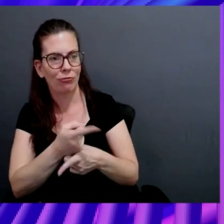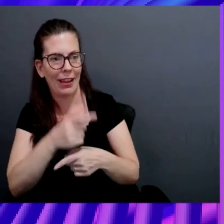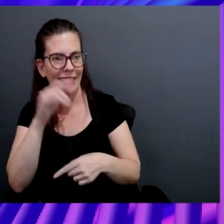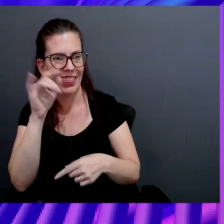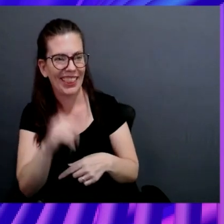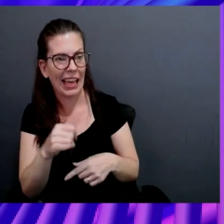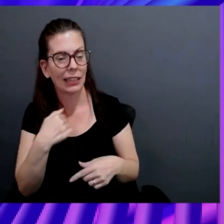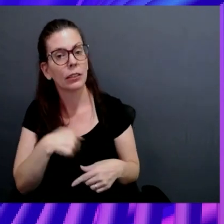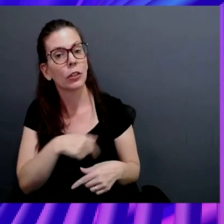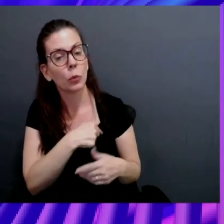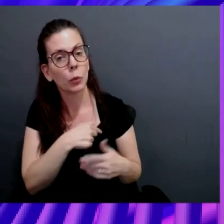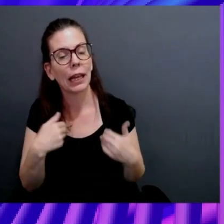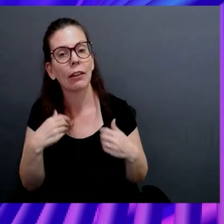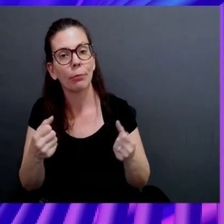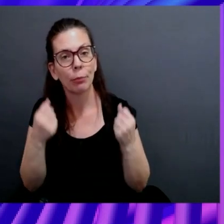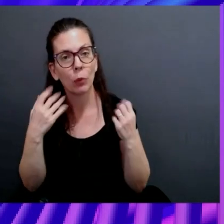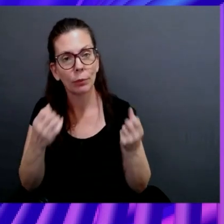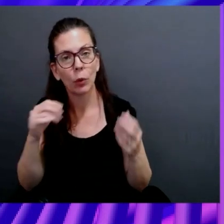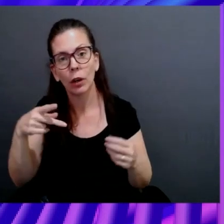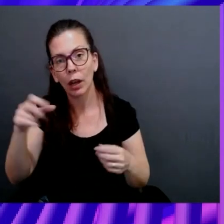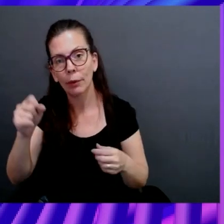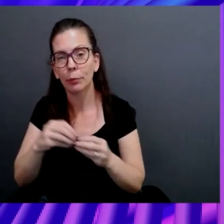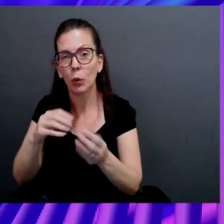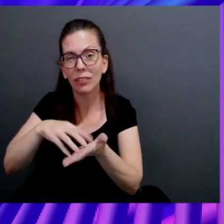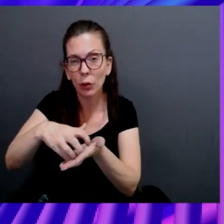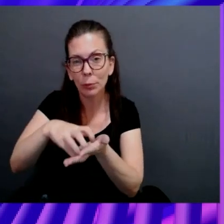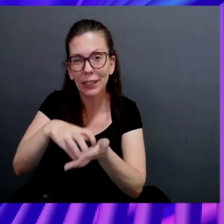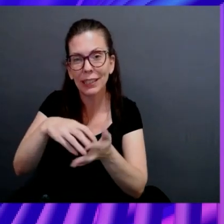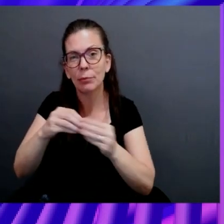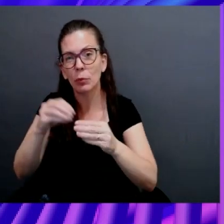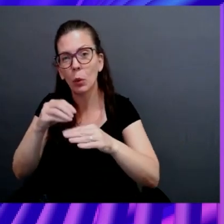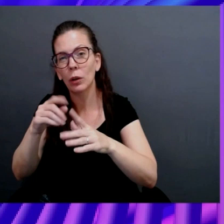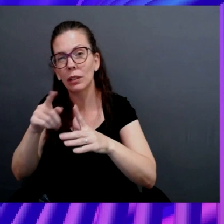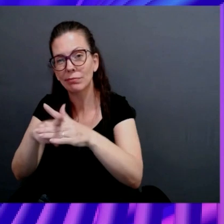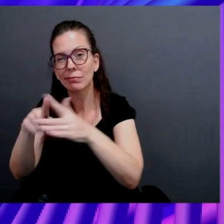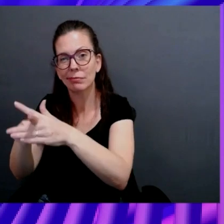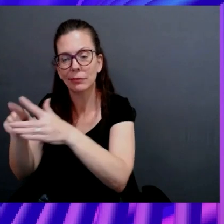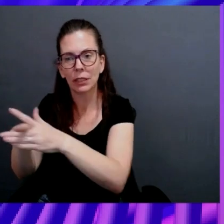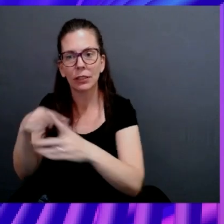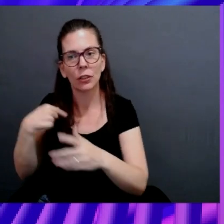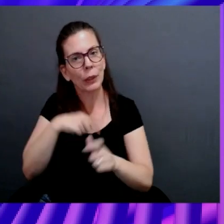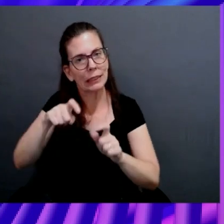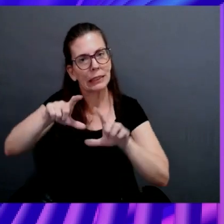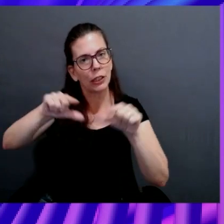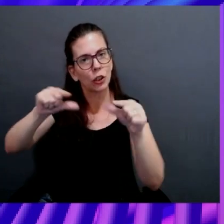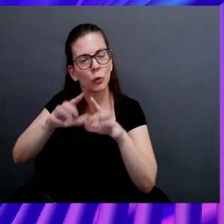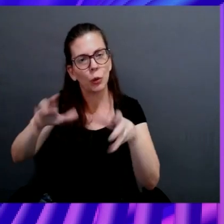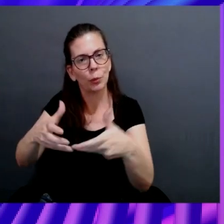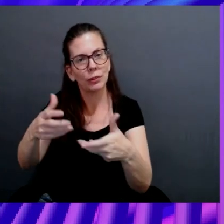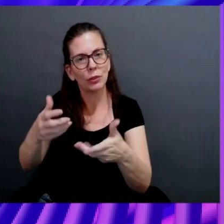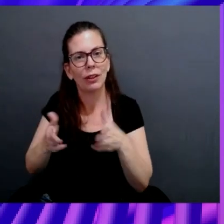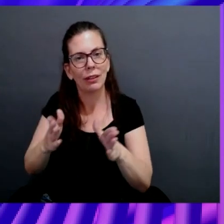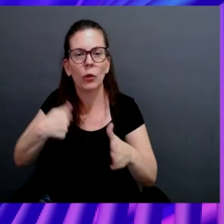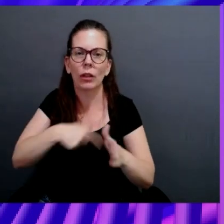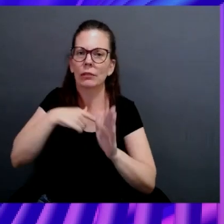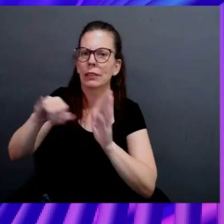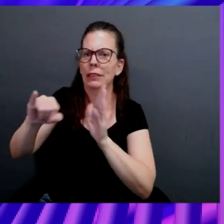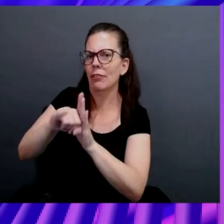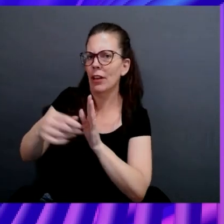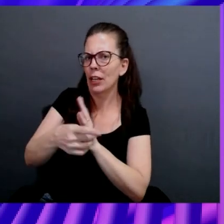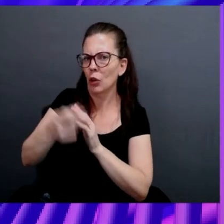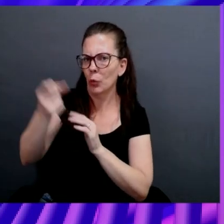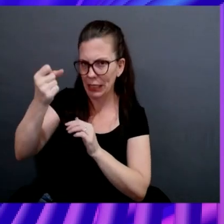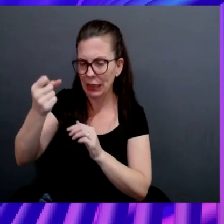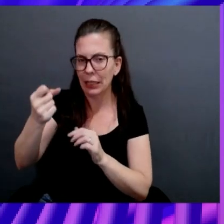more and more apps, more and more vulnerabilities, and we need to have these muscle groups that basically will allow us to identify quickly and